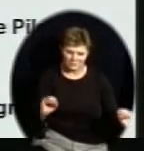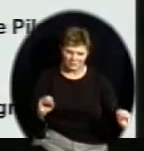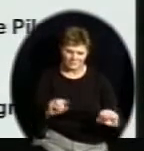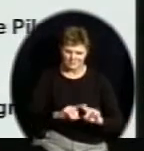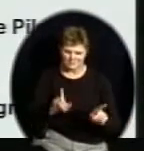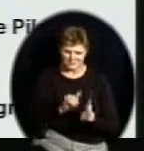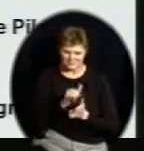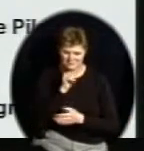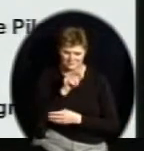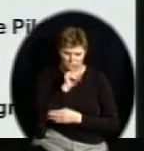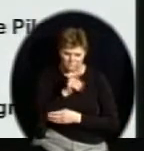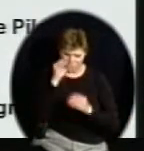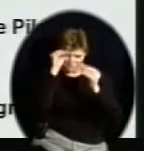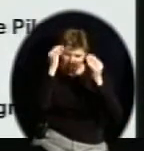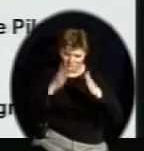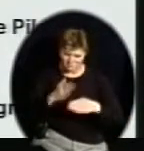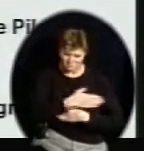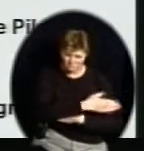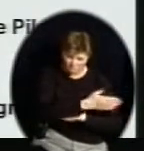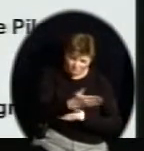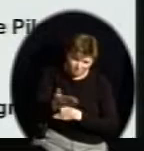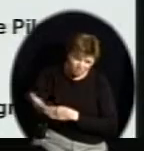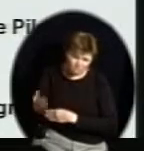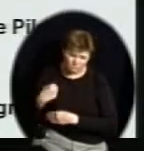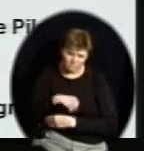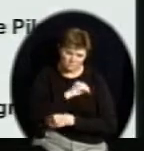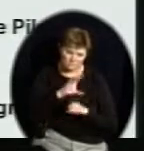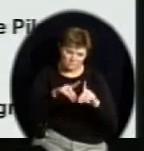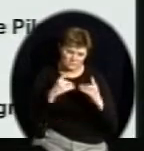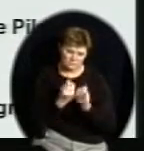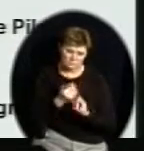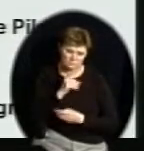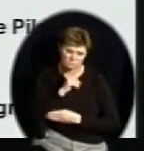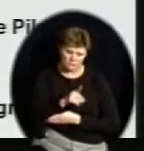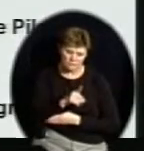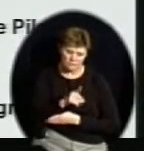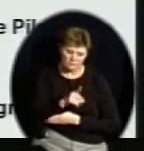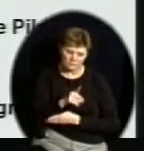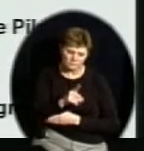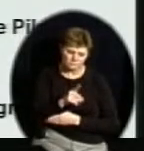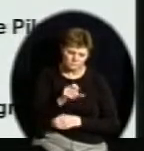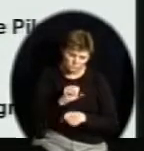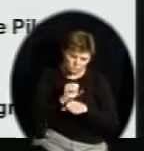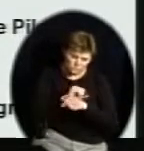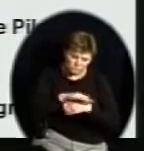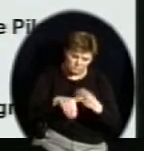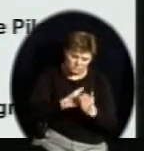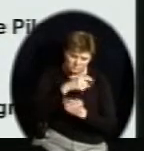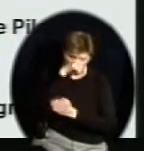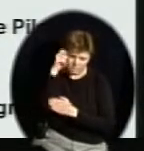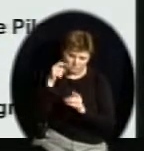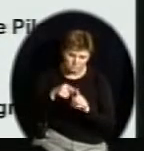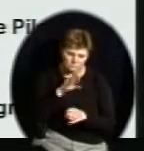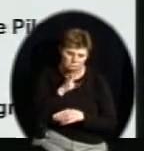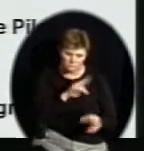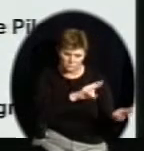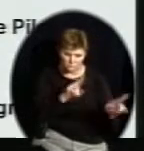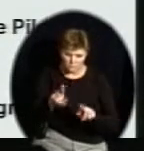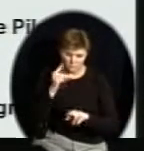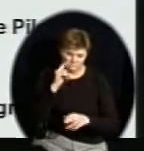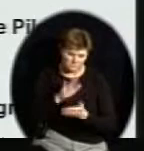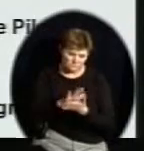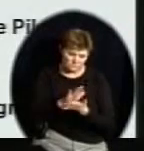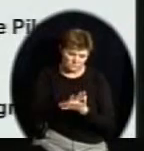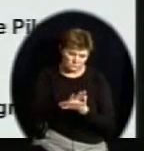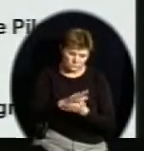across this district involved in multiple projects in preparation to have a smooth beginning of the school year. For example, we have teachers that are working